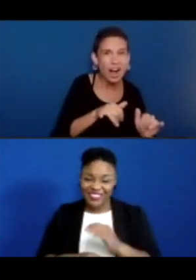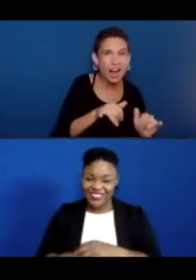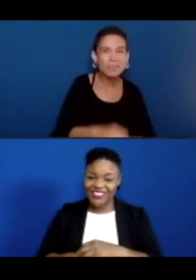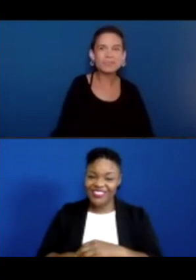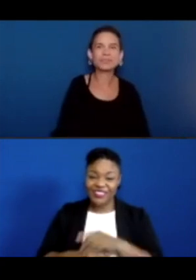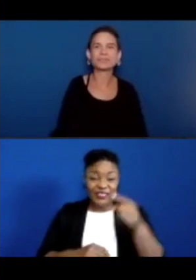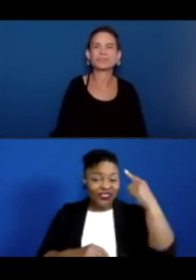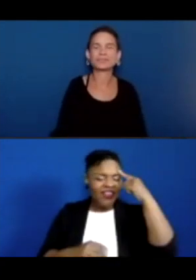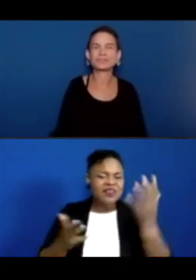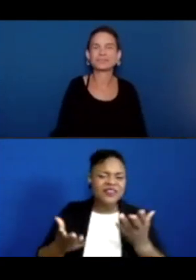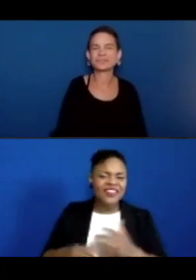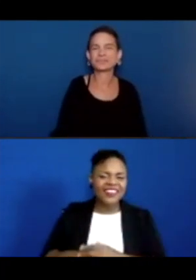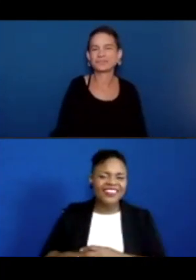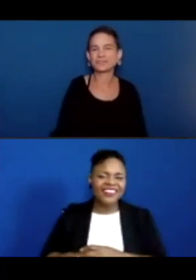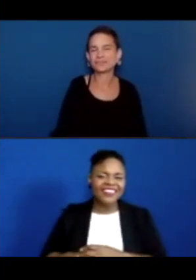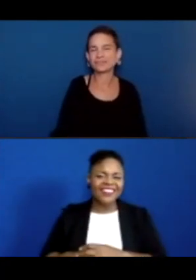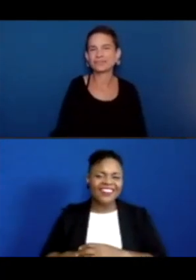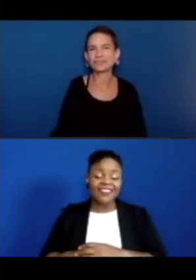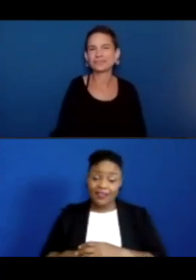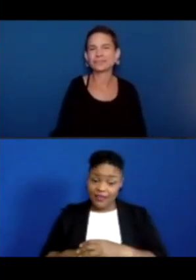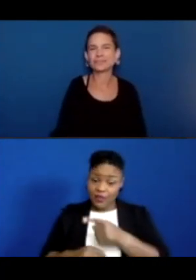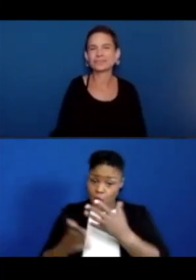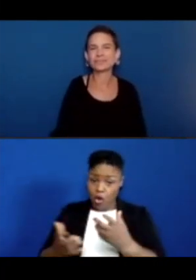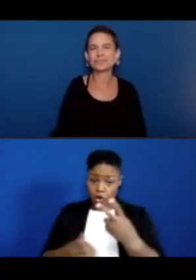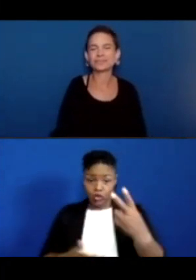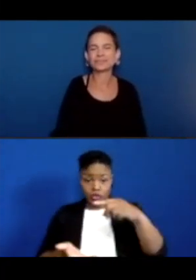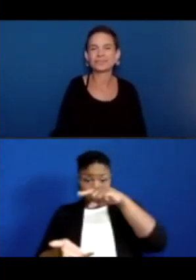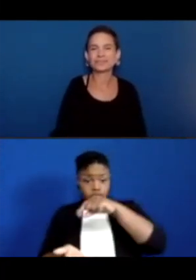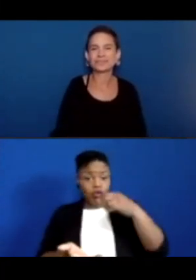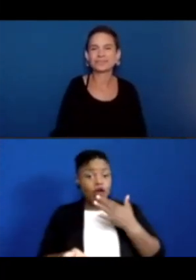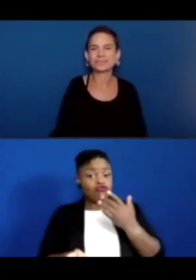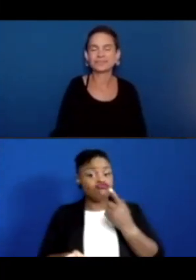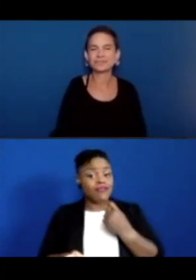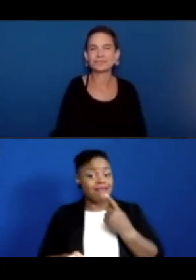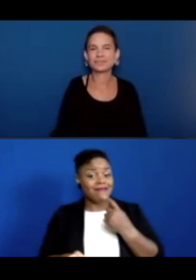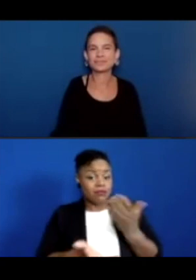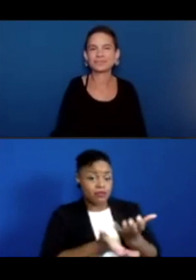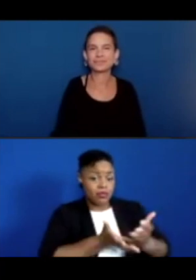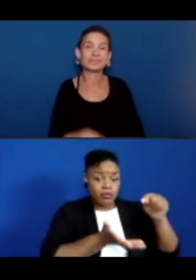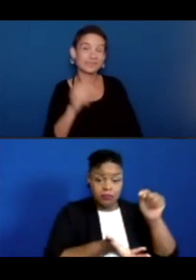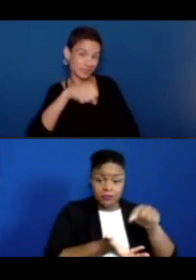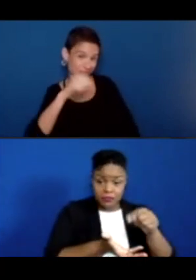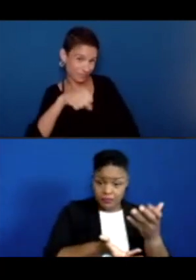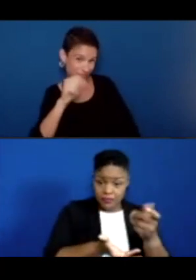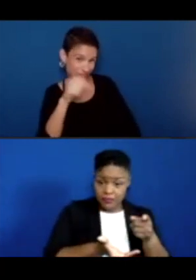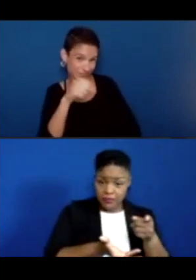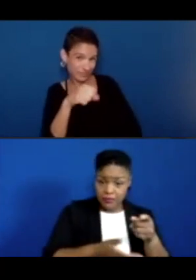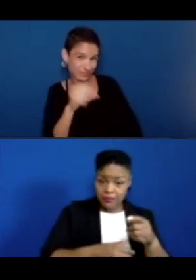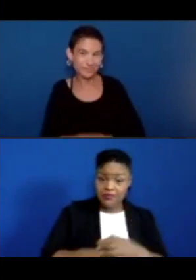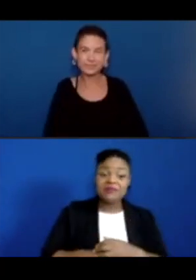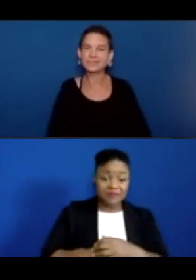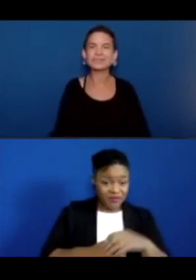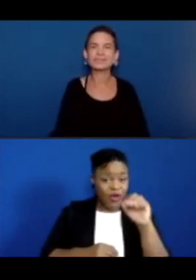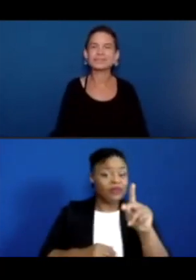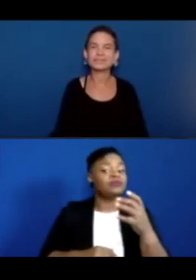And then, do you want to do two drops of red? Yeah. Okay, I'll pour in the hot water. Hot